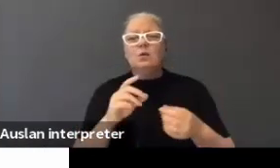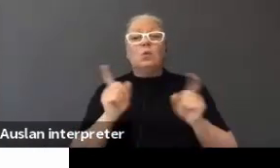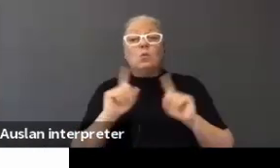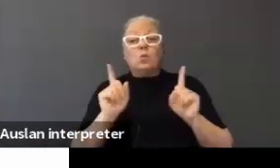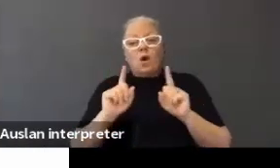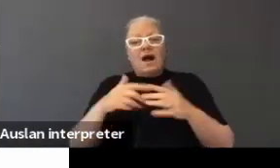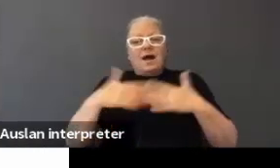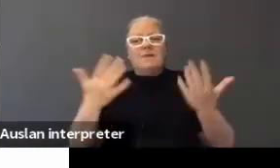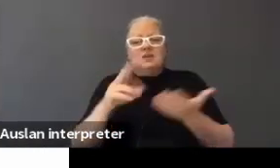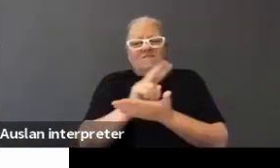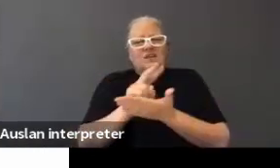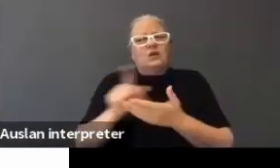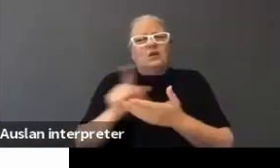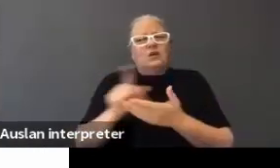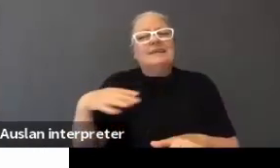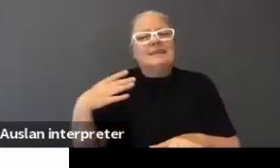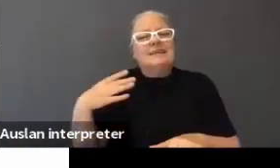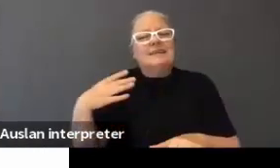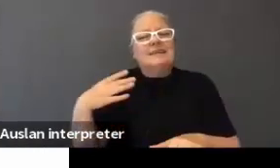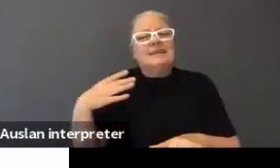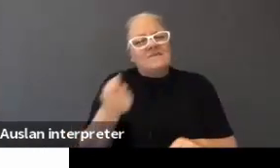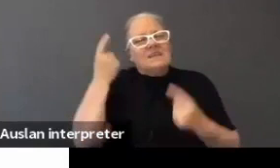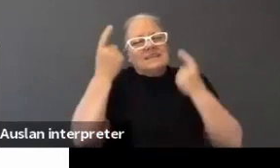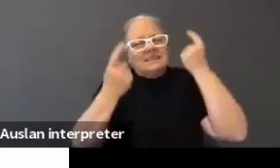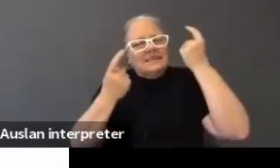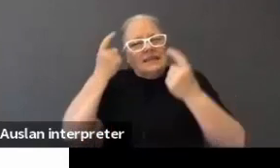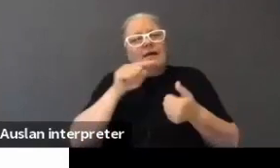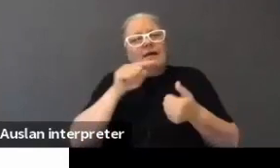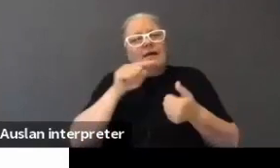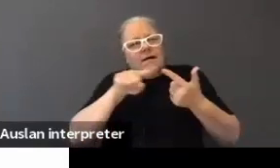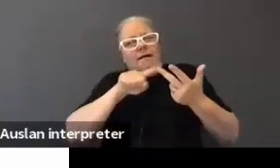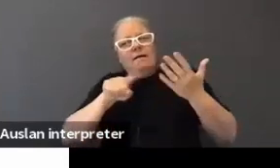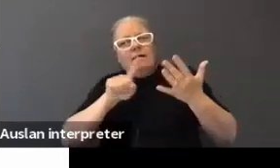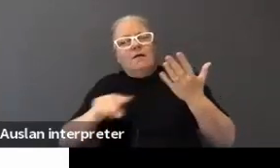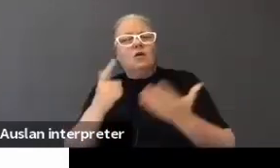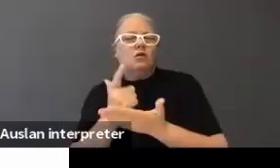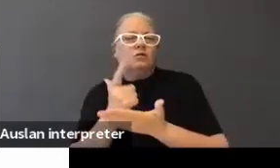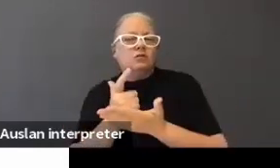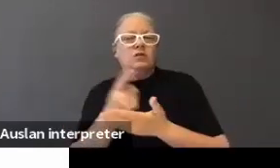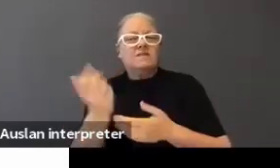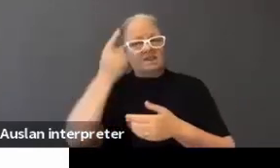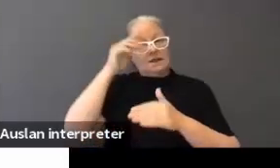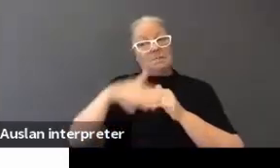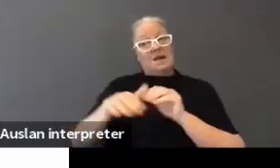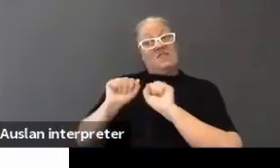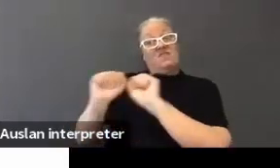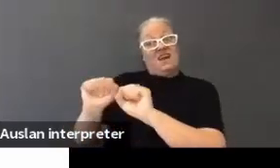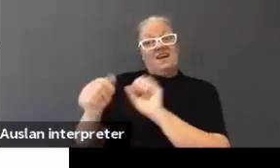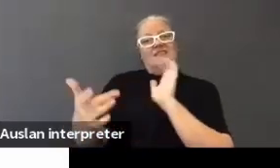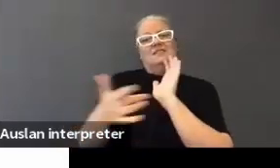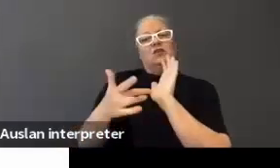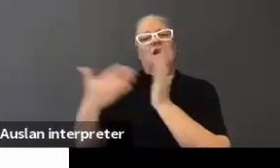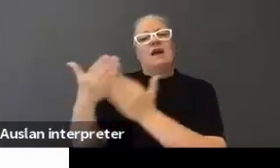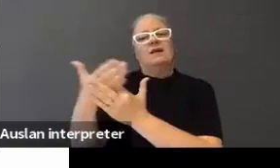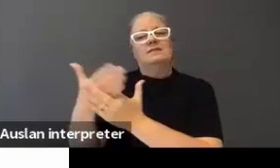they need? Right? So, you need to think about their technology access. Also,